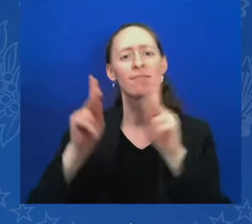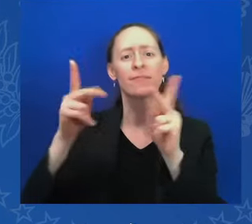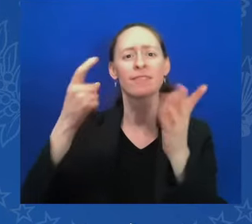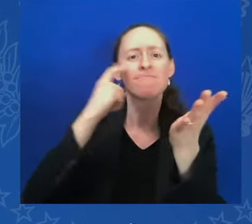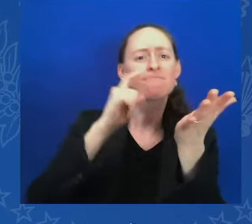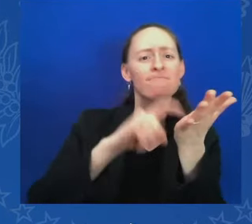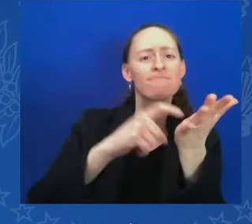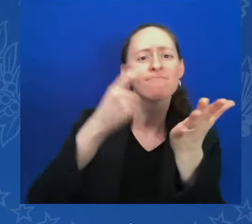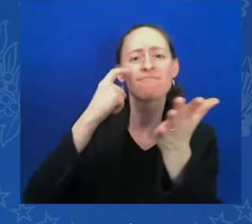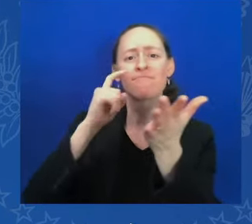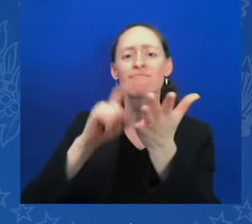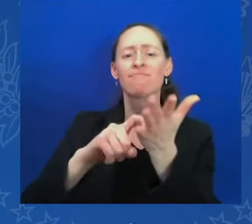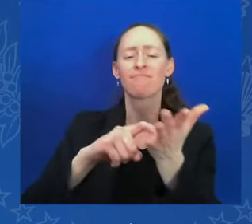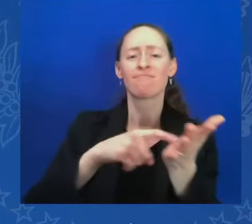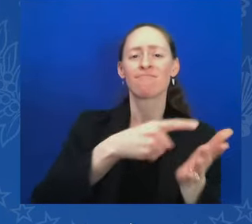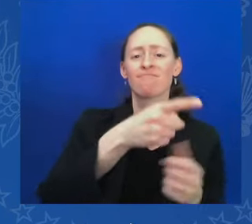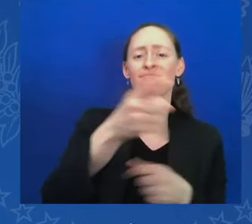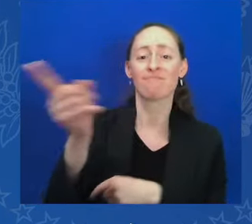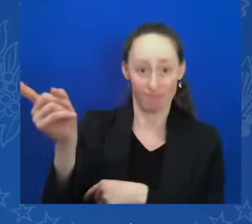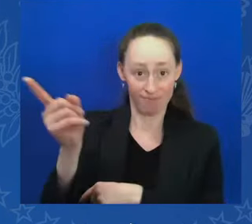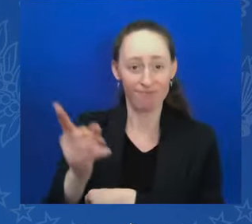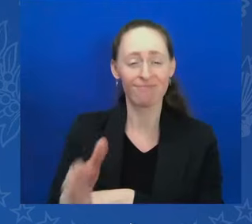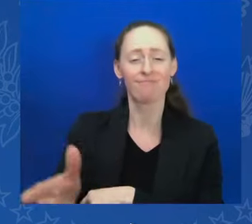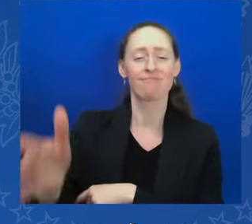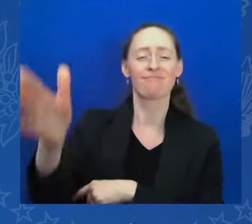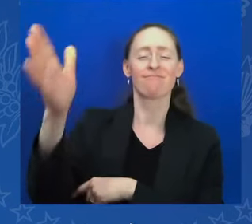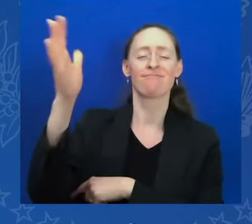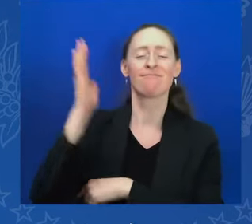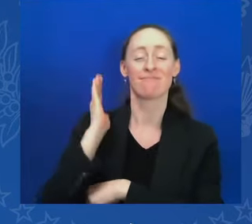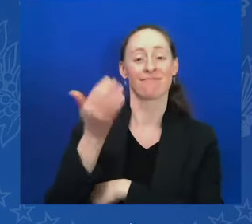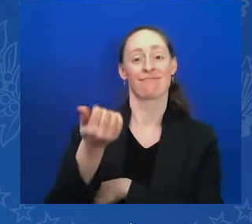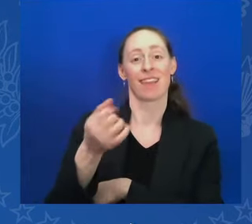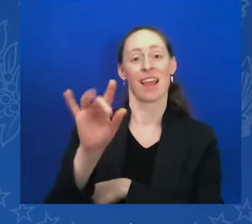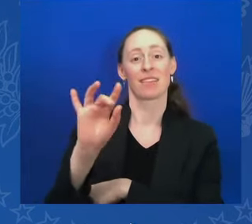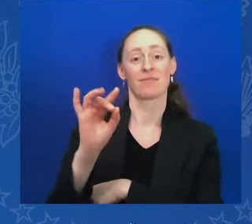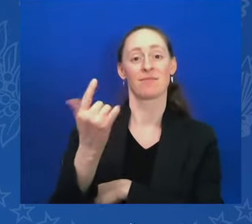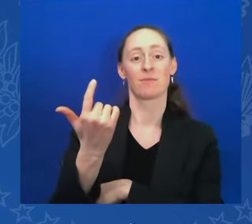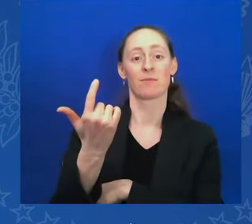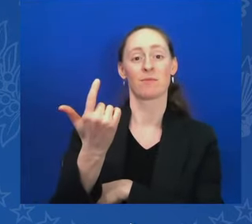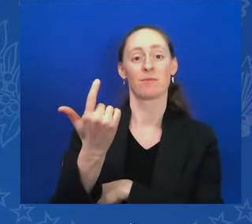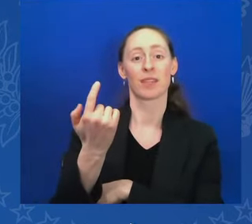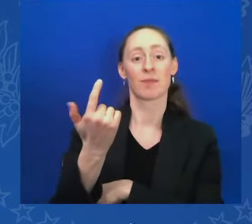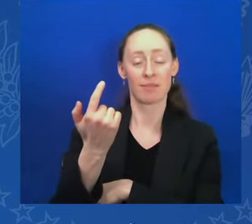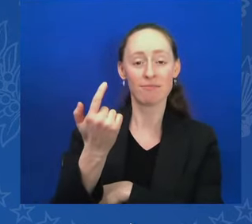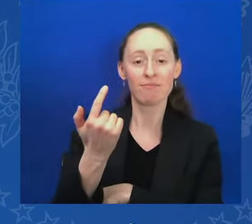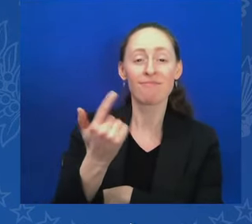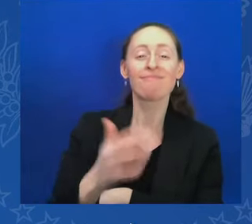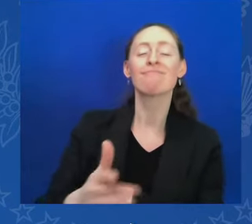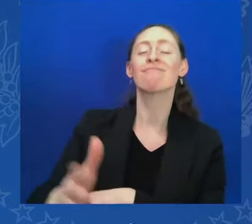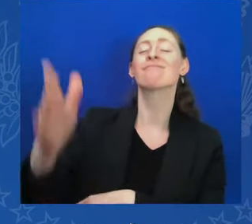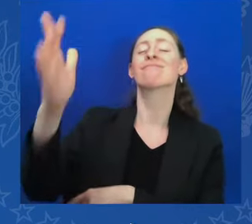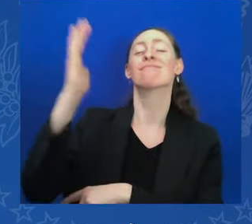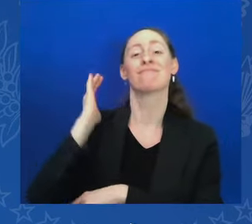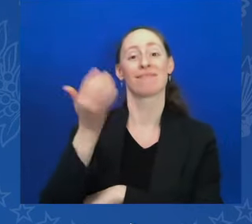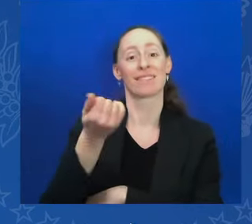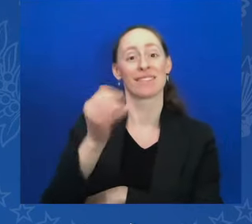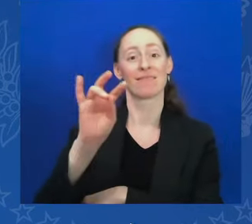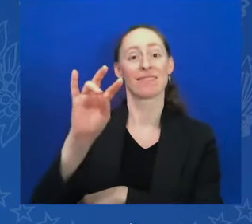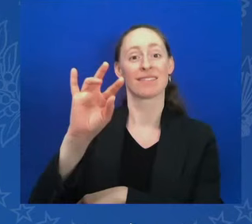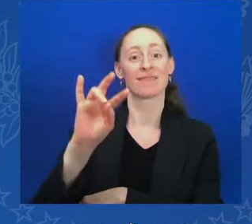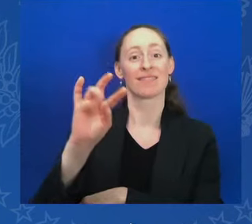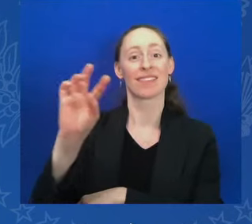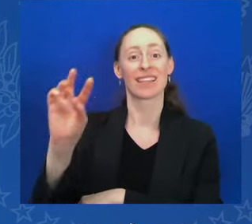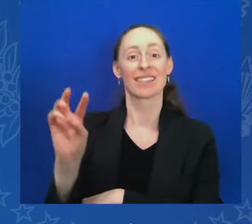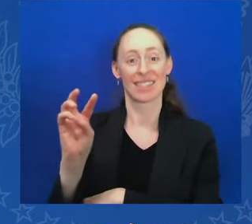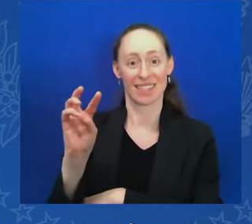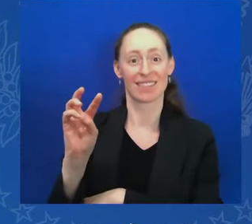who, like those of 1776 and those of every generation who have been willing